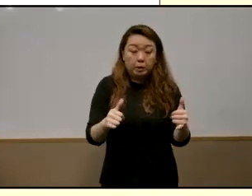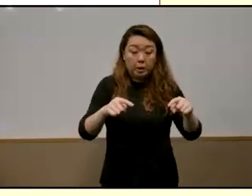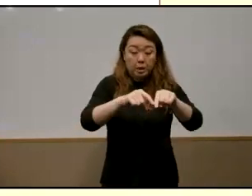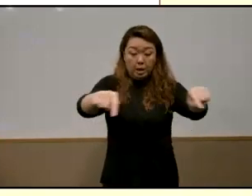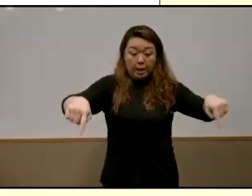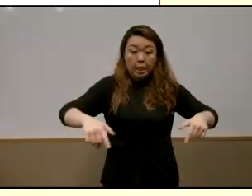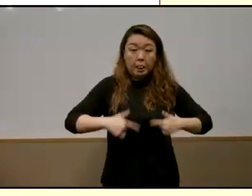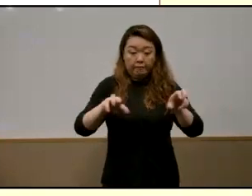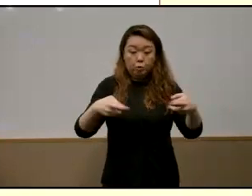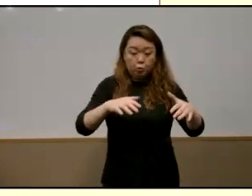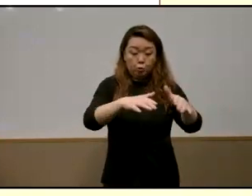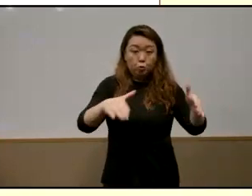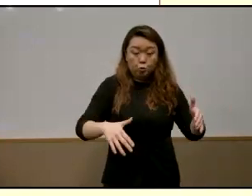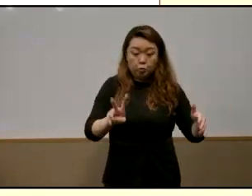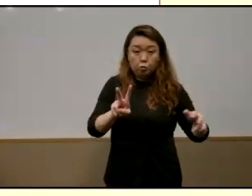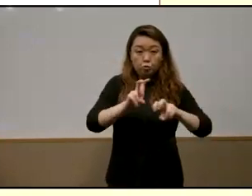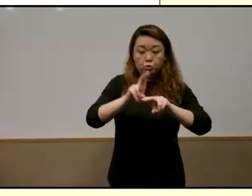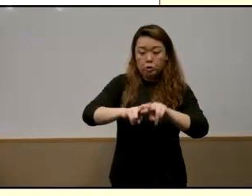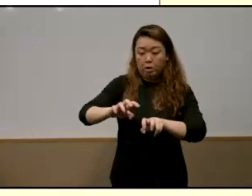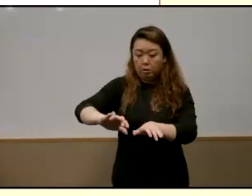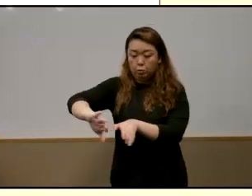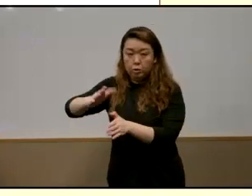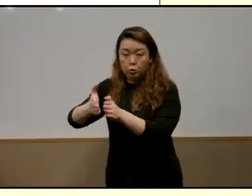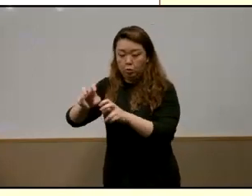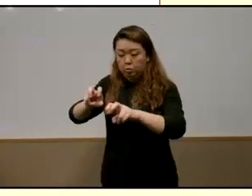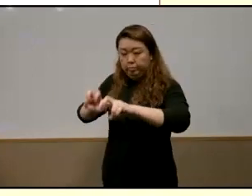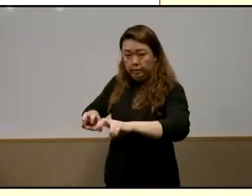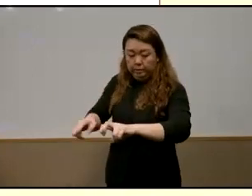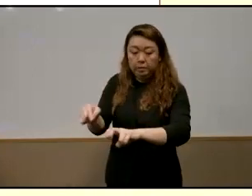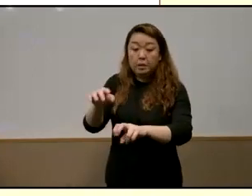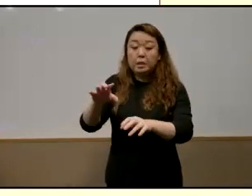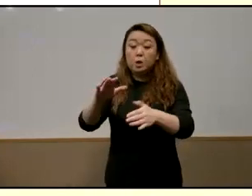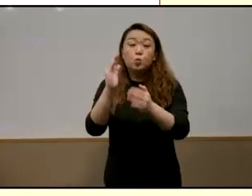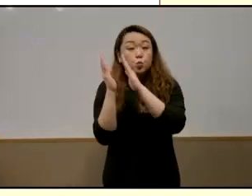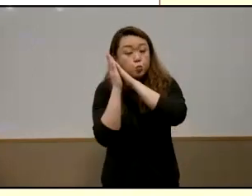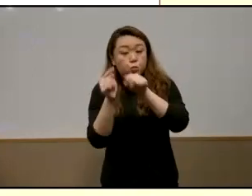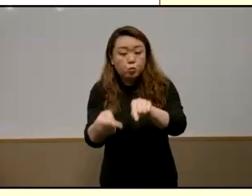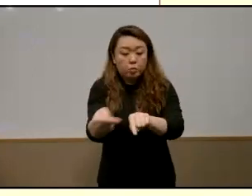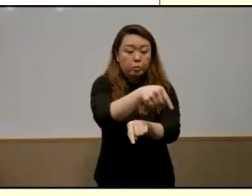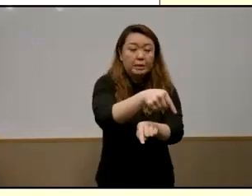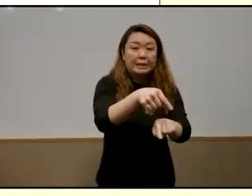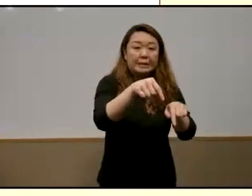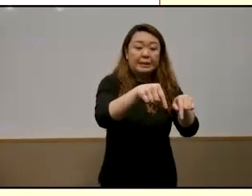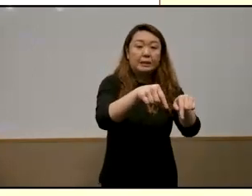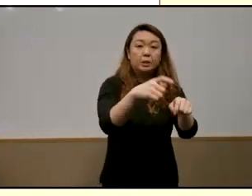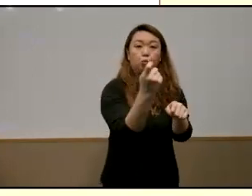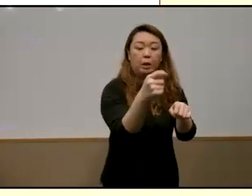table pushed against the wall the living room connects to a tiny kitchen and there's a small sink just outside the toilet